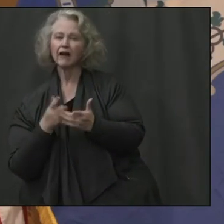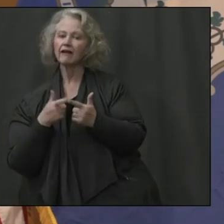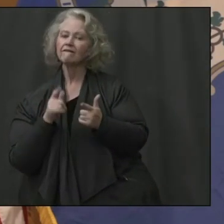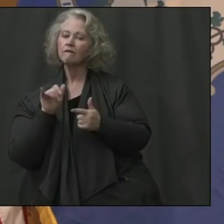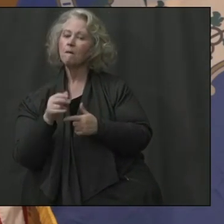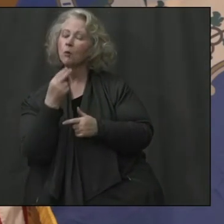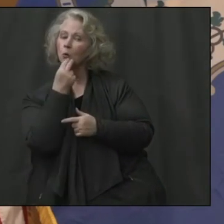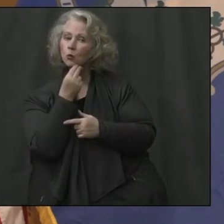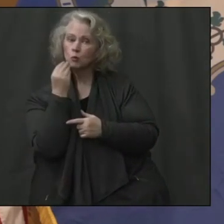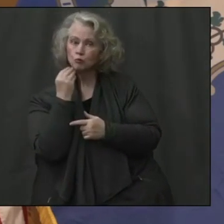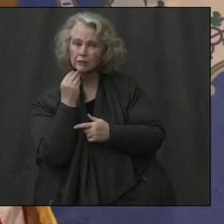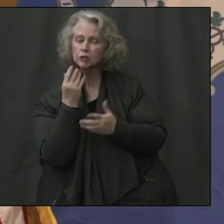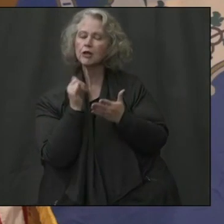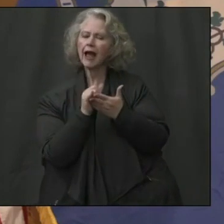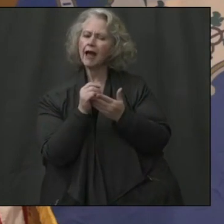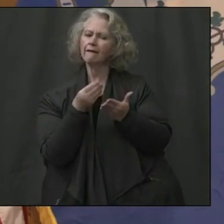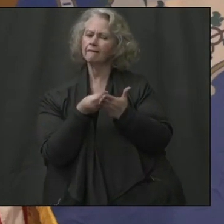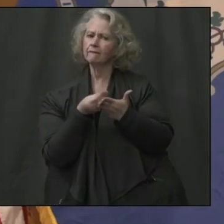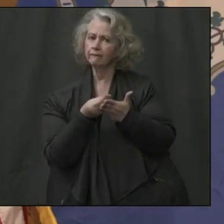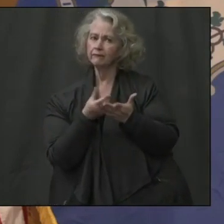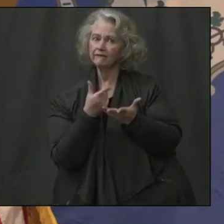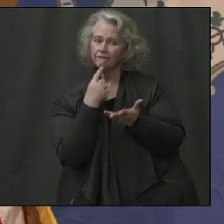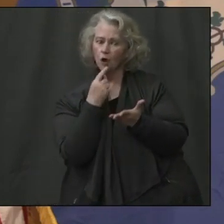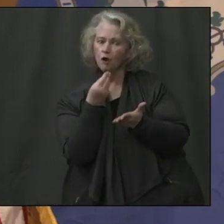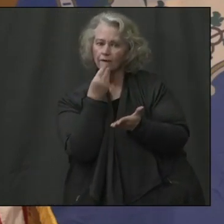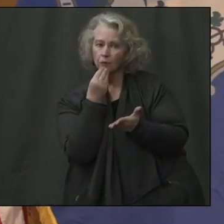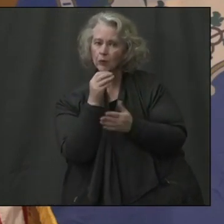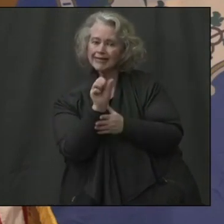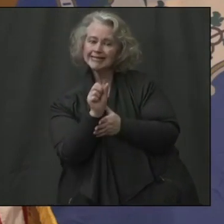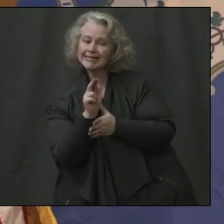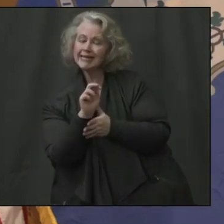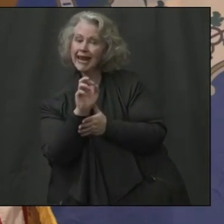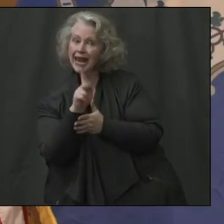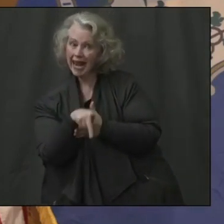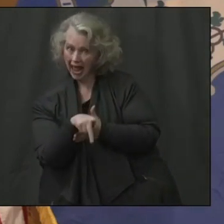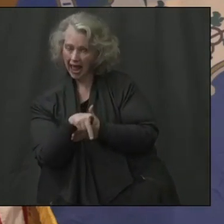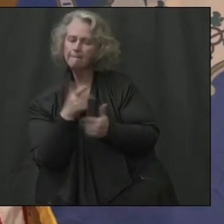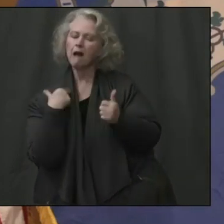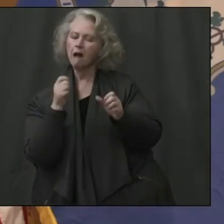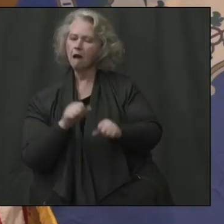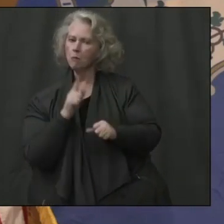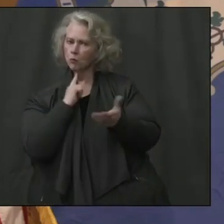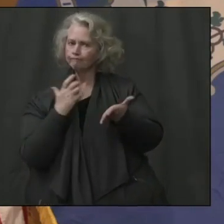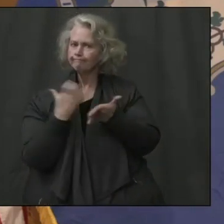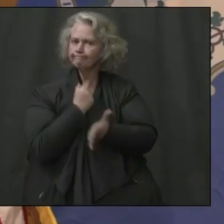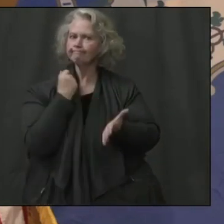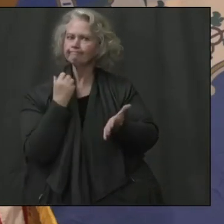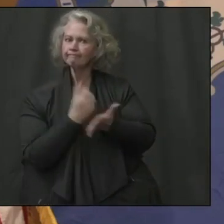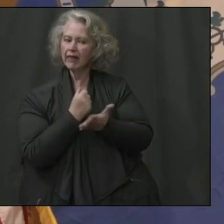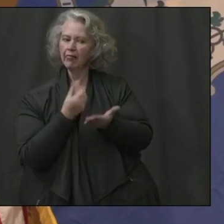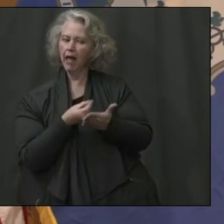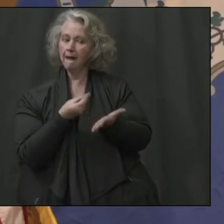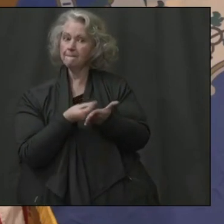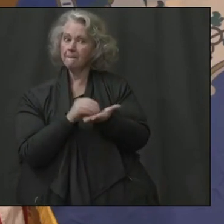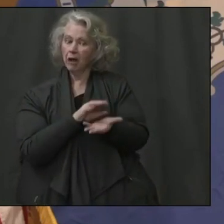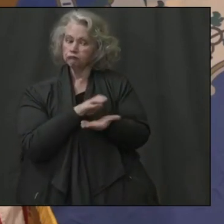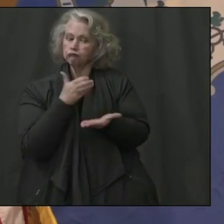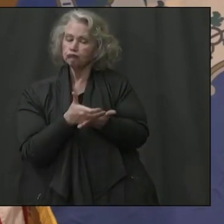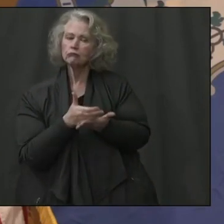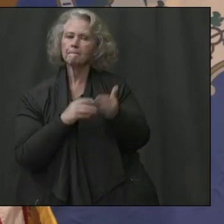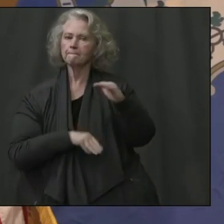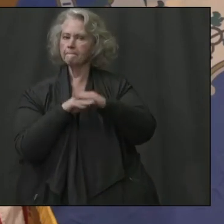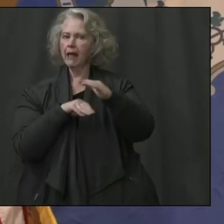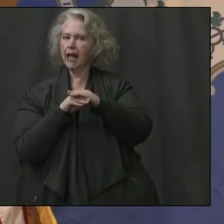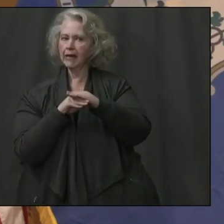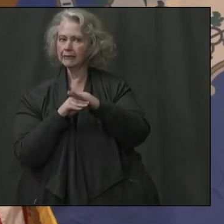fund, uh, and food perspective. So the SNAP benefits, we've maximized, um, the amount that can be given on a monthly